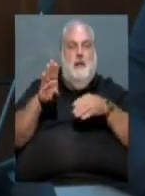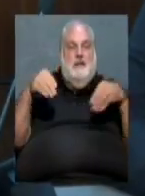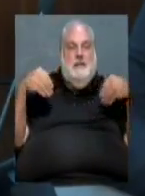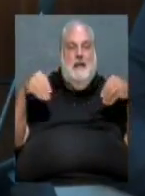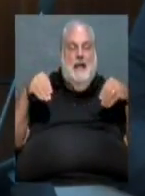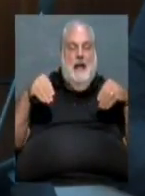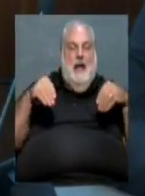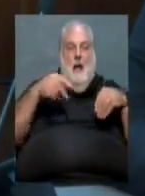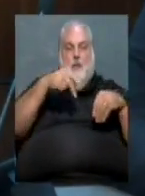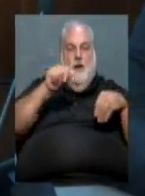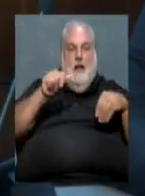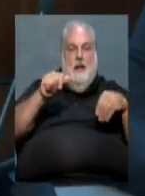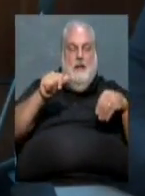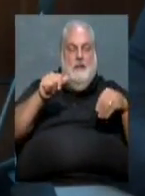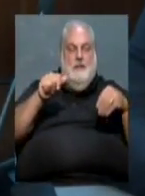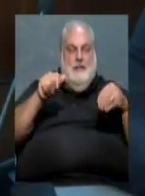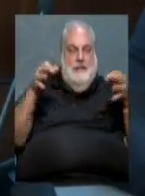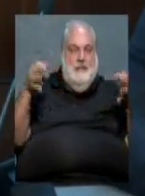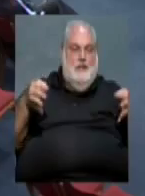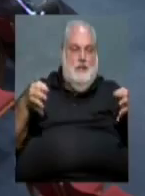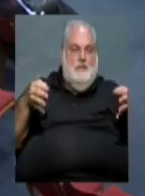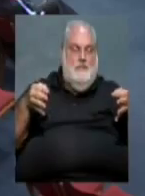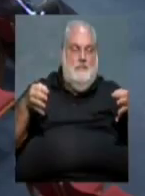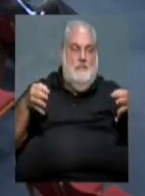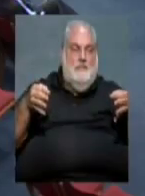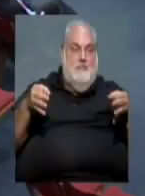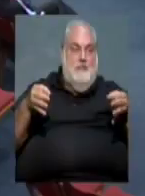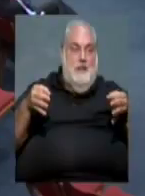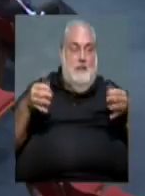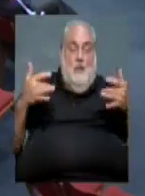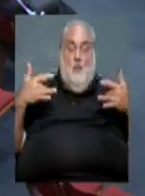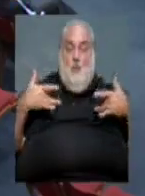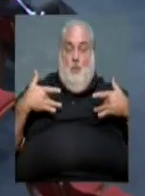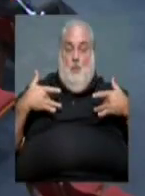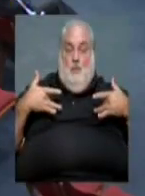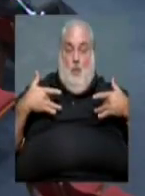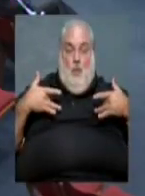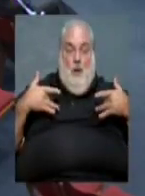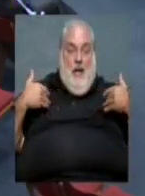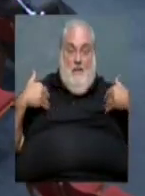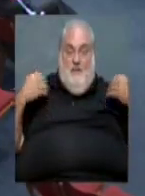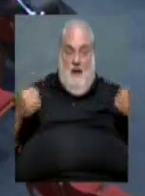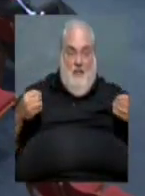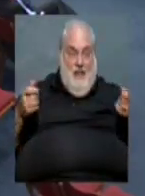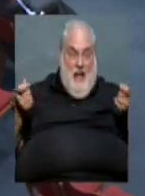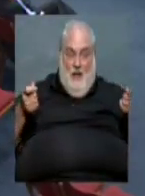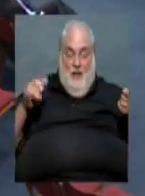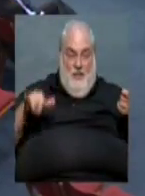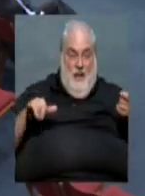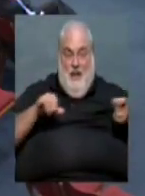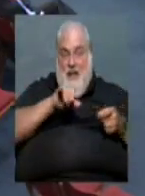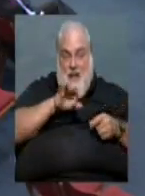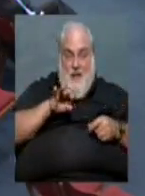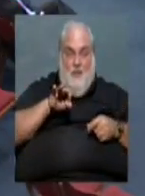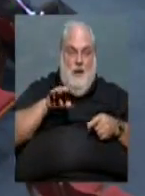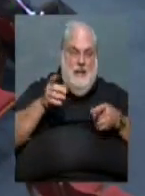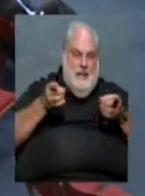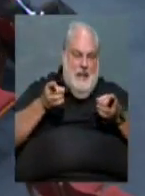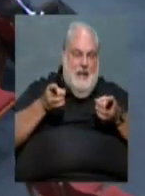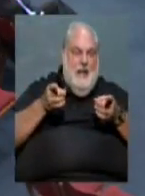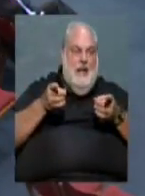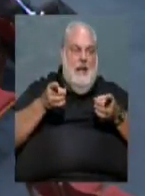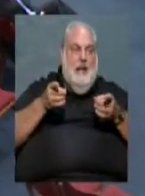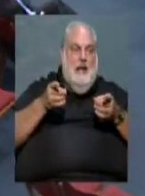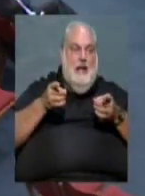prosecutor-driven decision. So that suggests we don't have the capacity to handle them if we did. If we did handle them, how would this be?